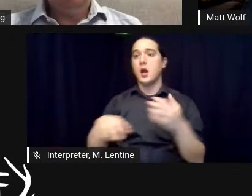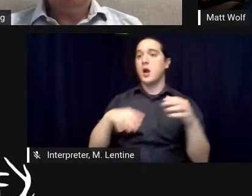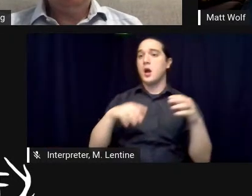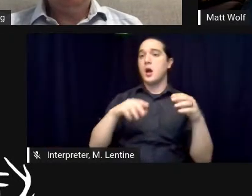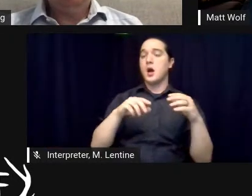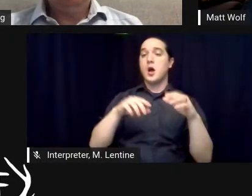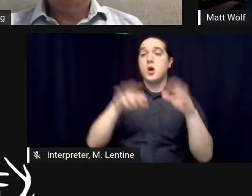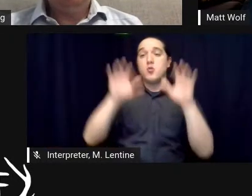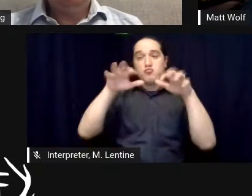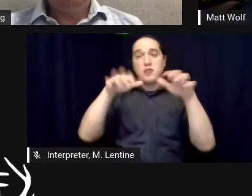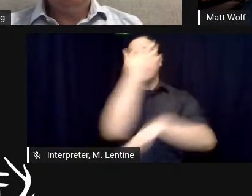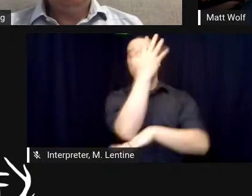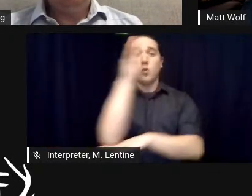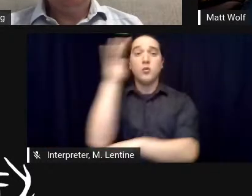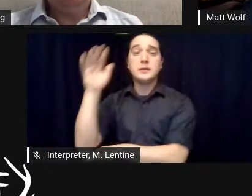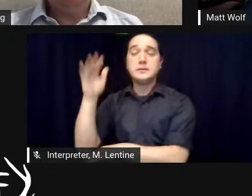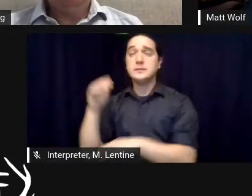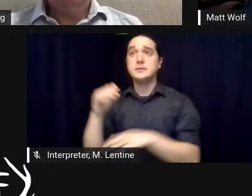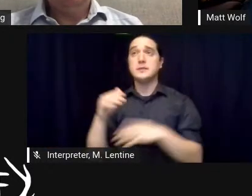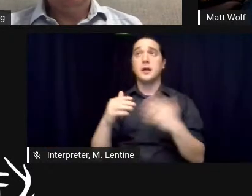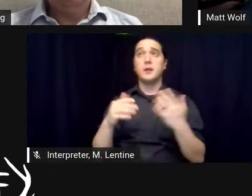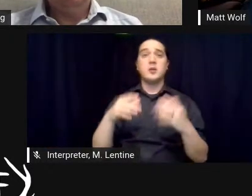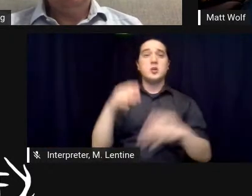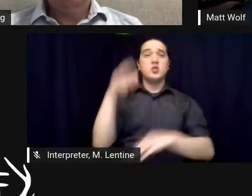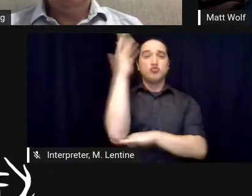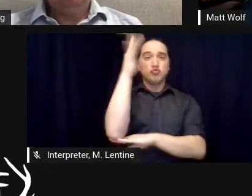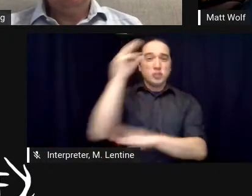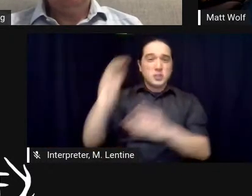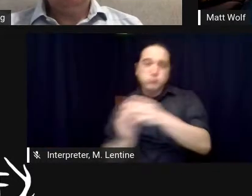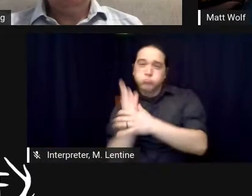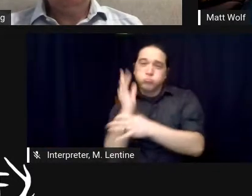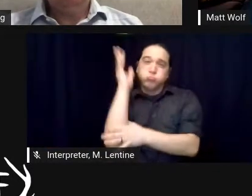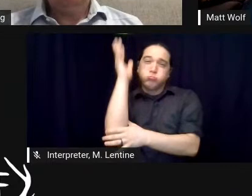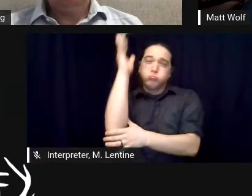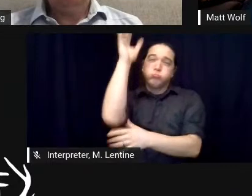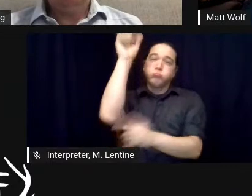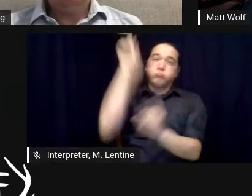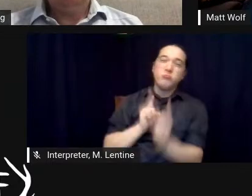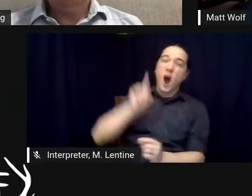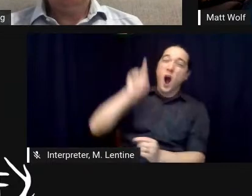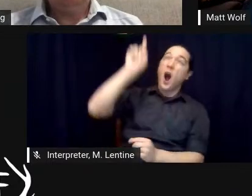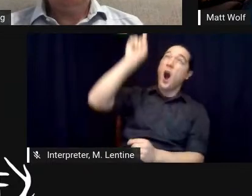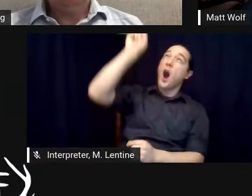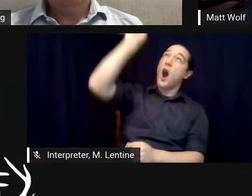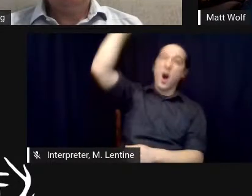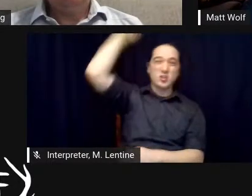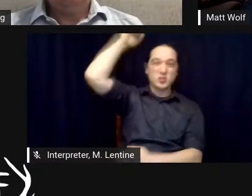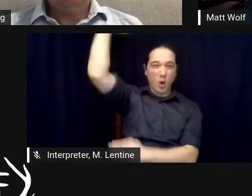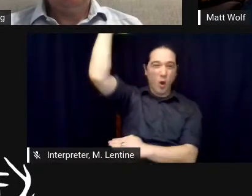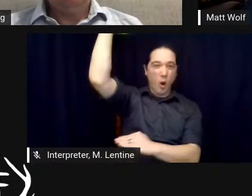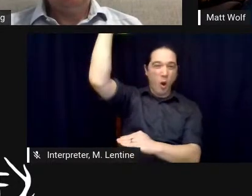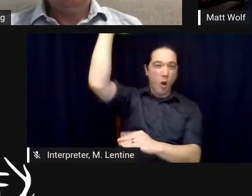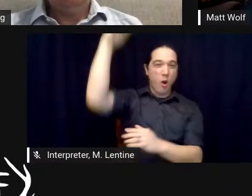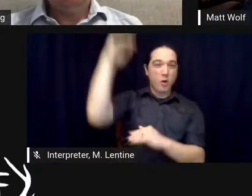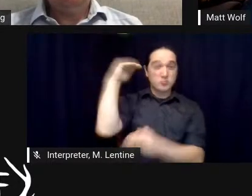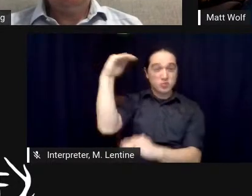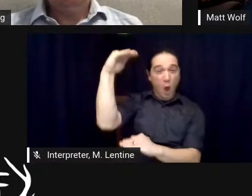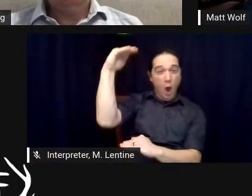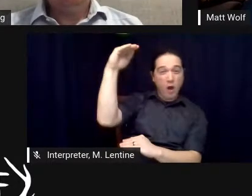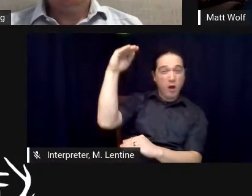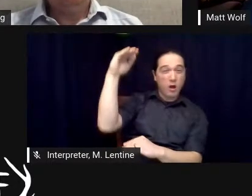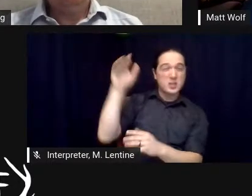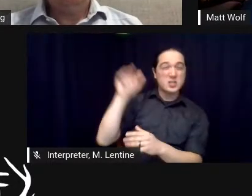tall can you get trees to grow so we had 75 foot ceilings you know a space frame in the